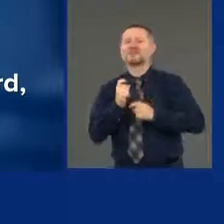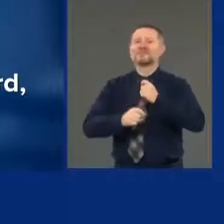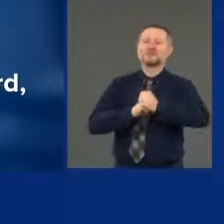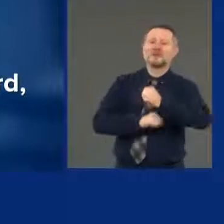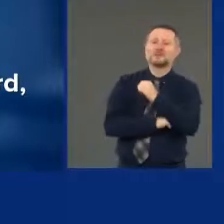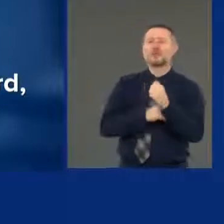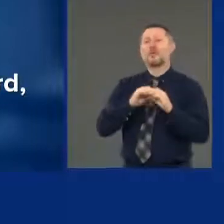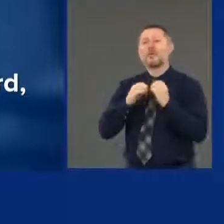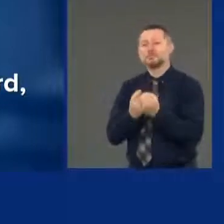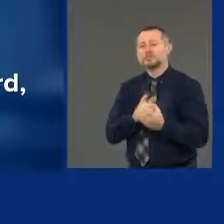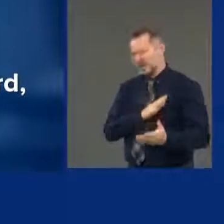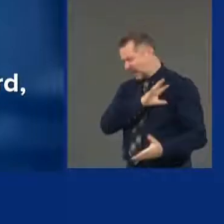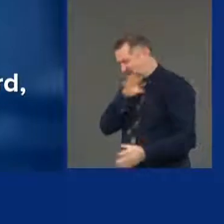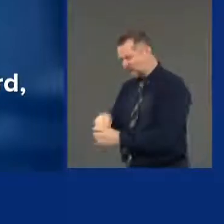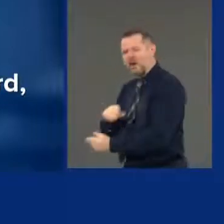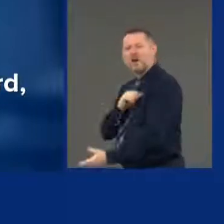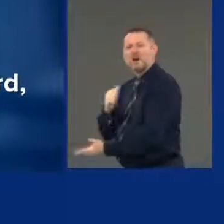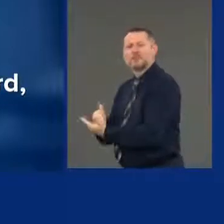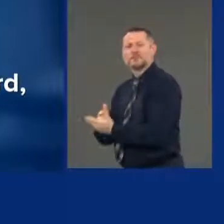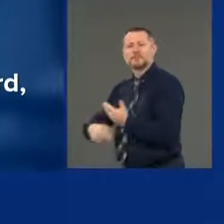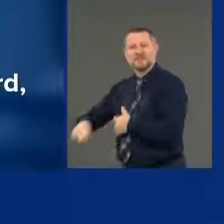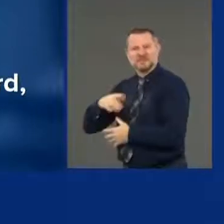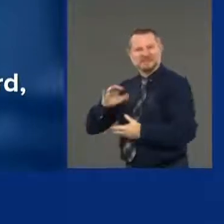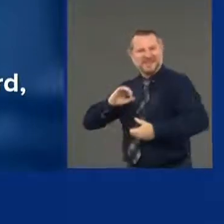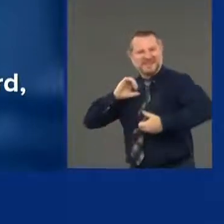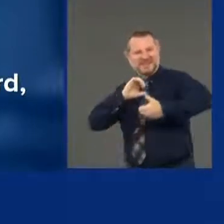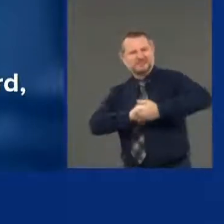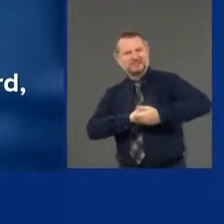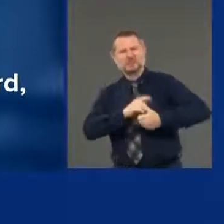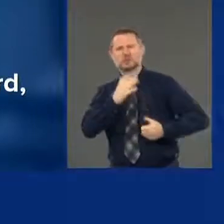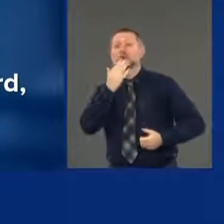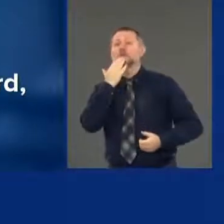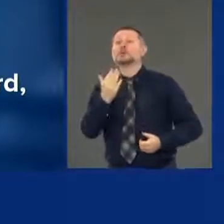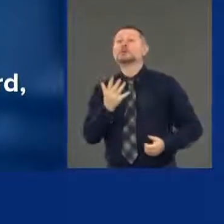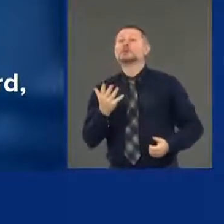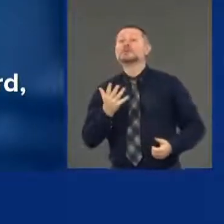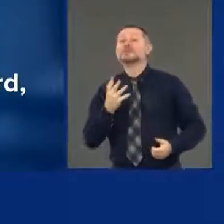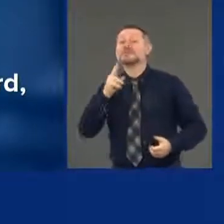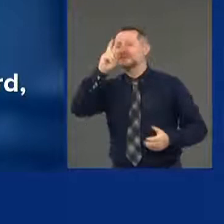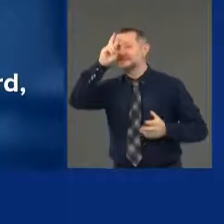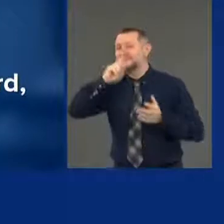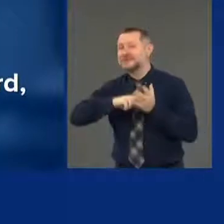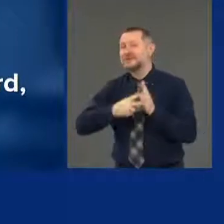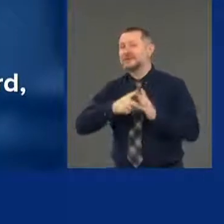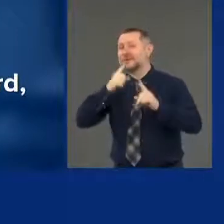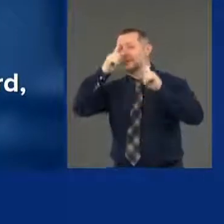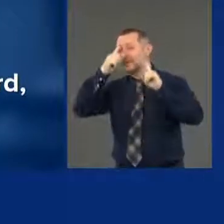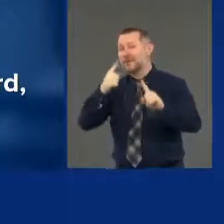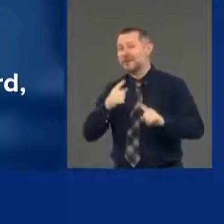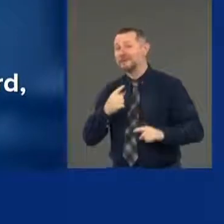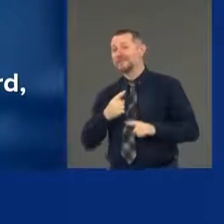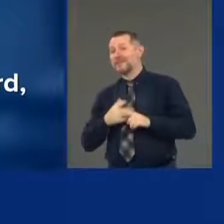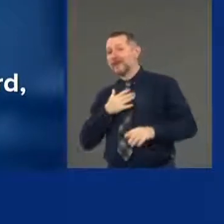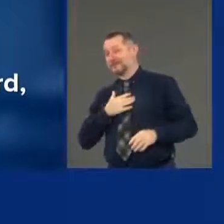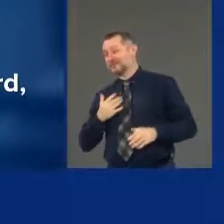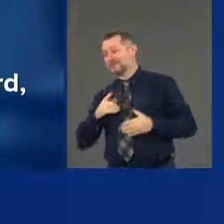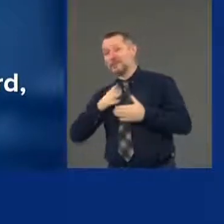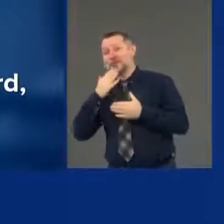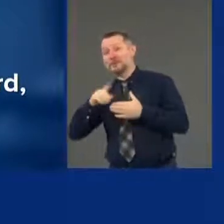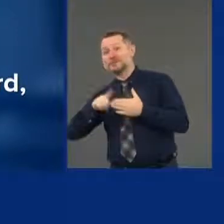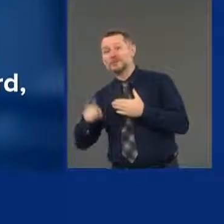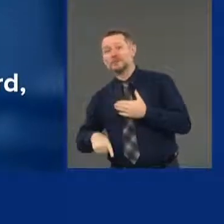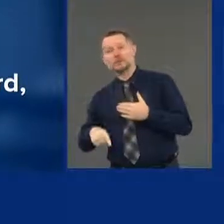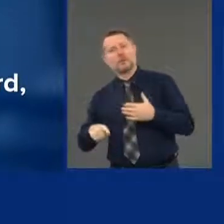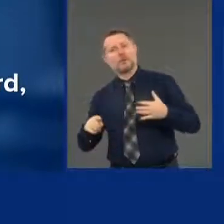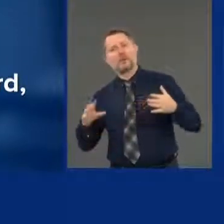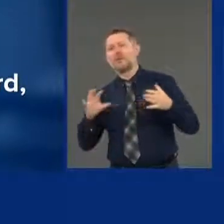intent and good results, that doesn't happen often. But when it does, it's special. And it happened with Mr. Penn